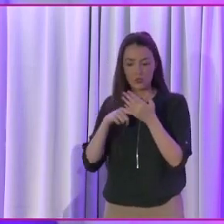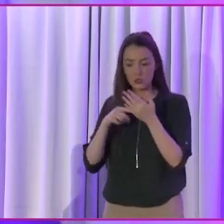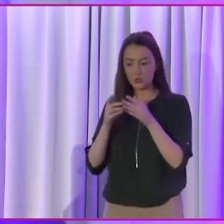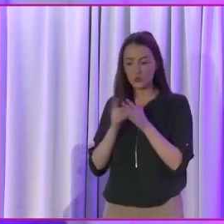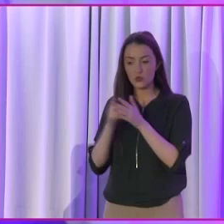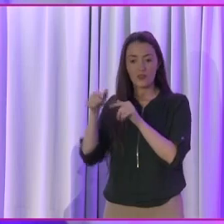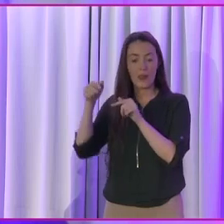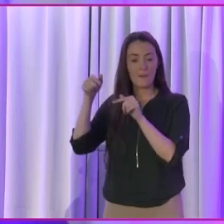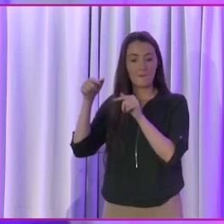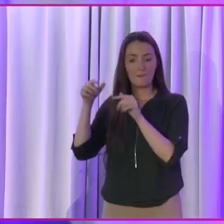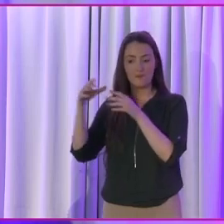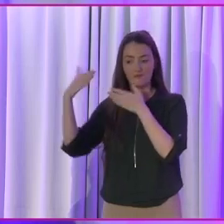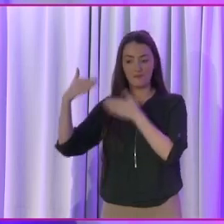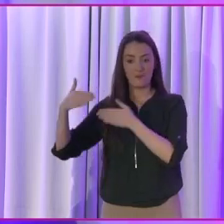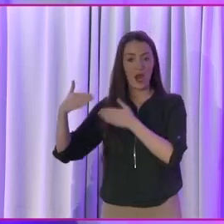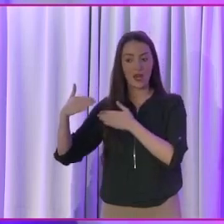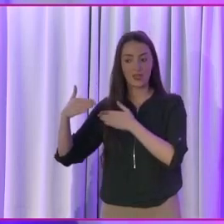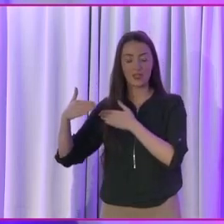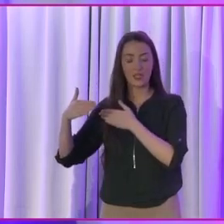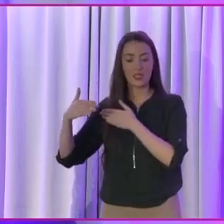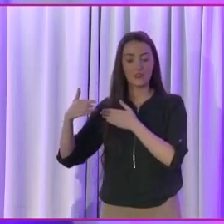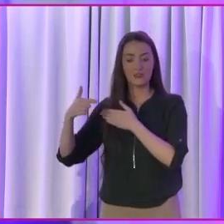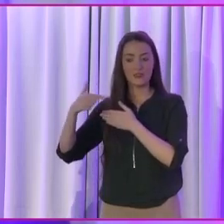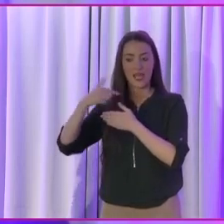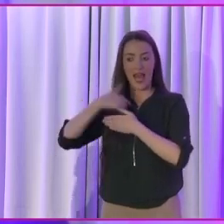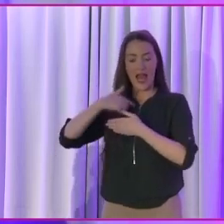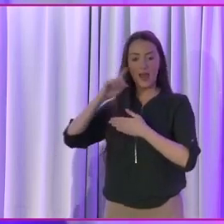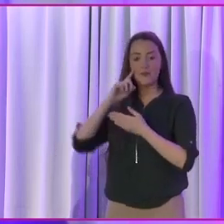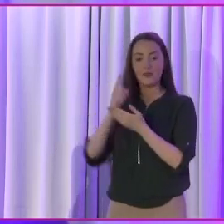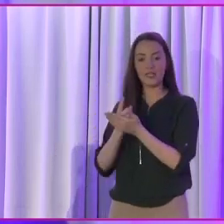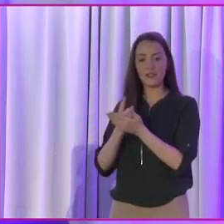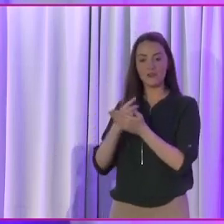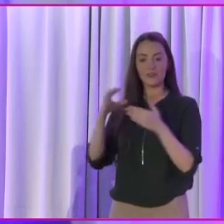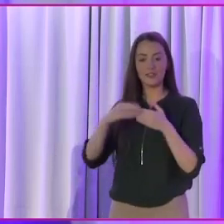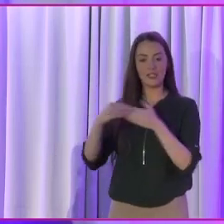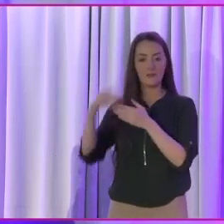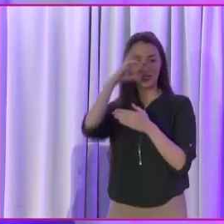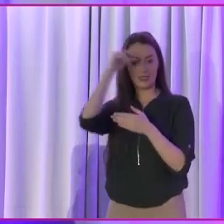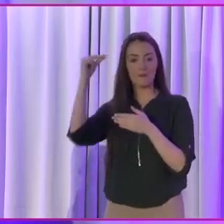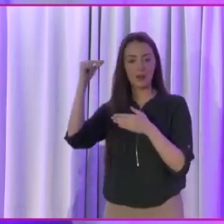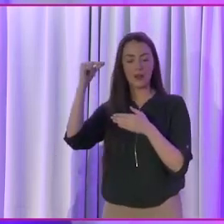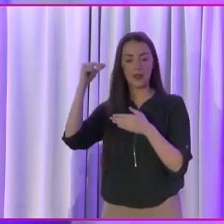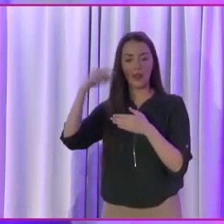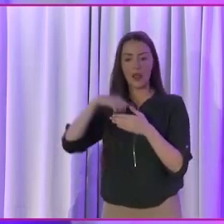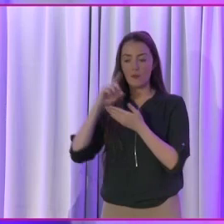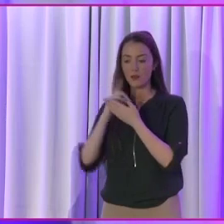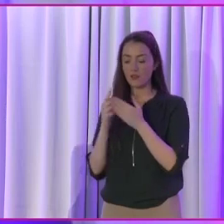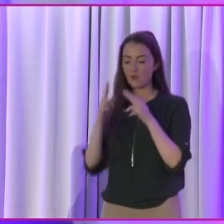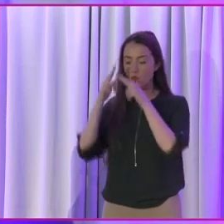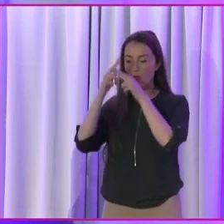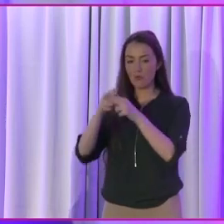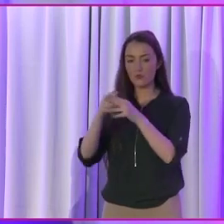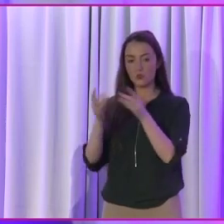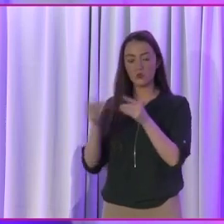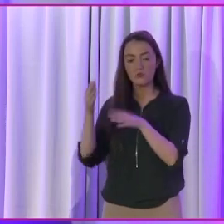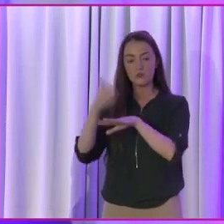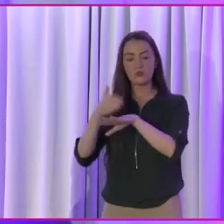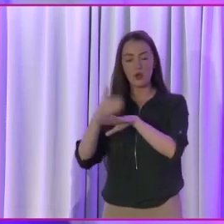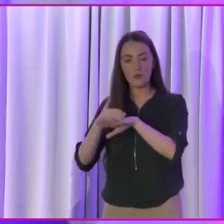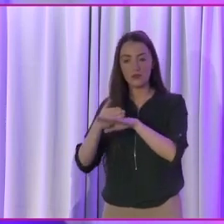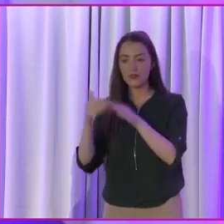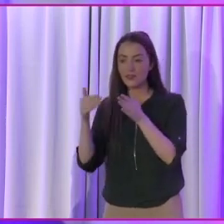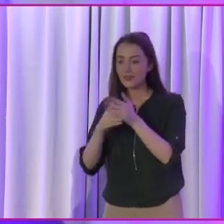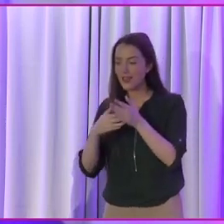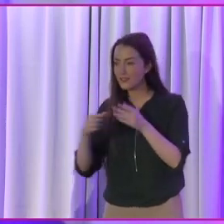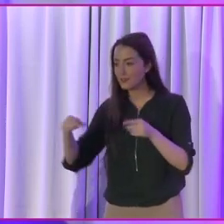period. But I believe in leading by example. I believe in going out and doing the job. Yes,